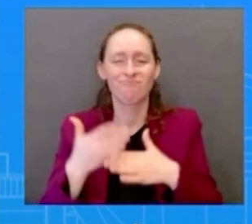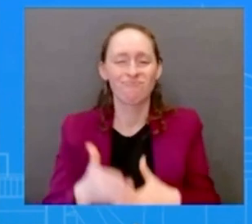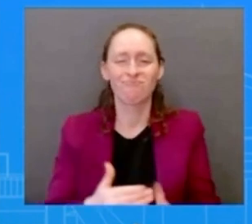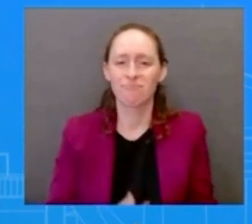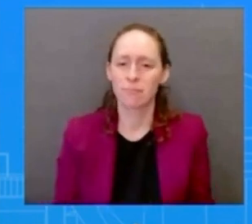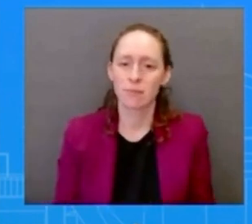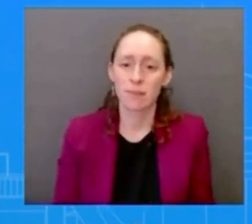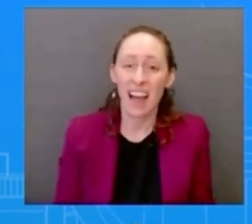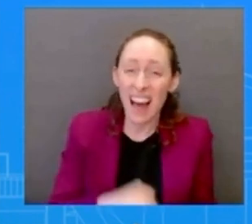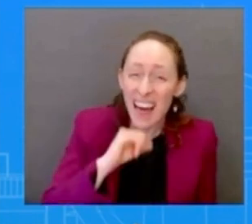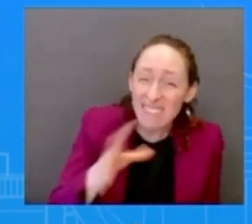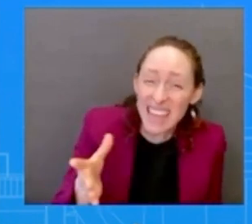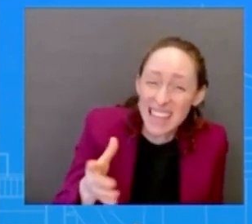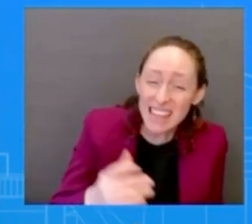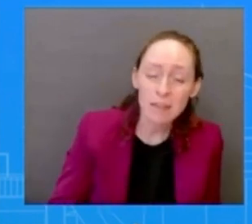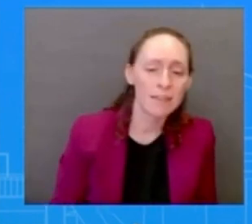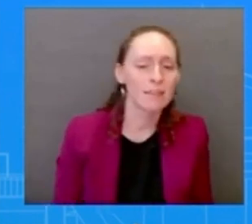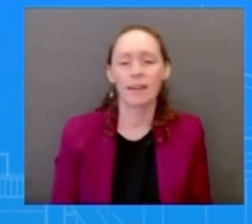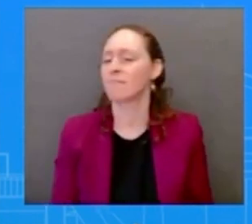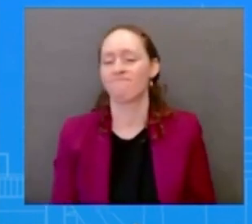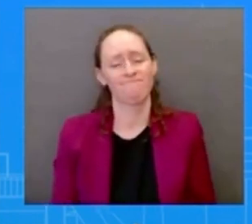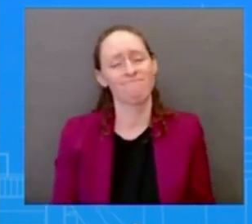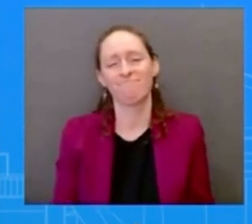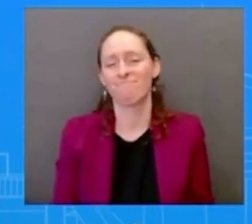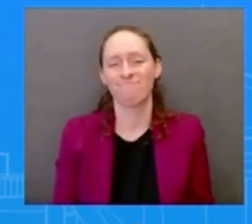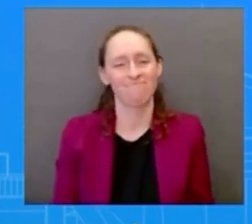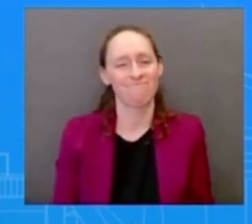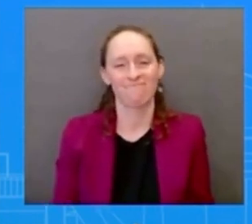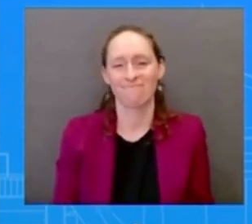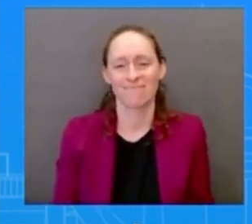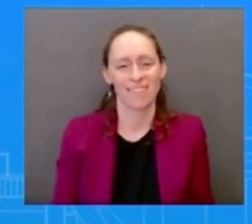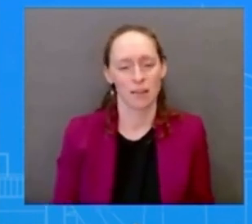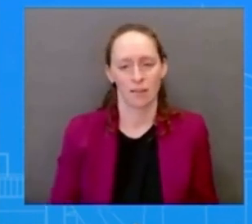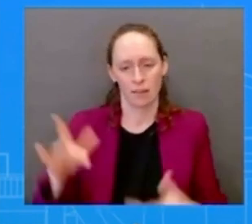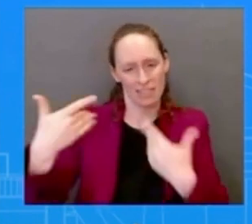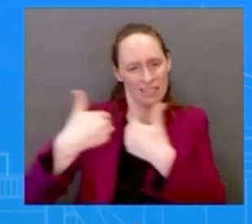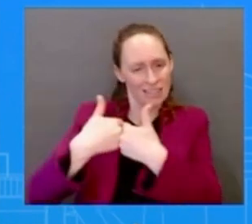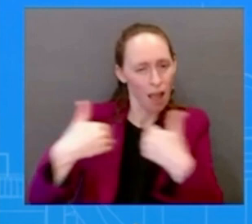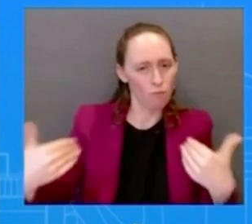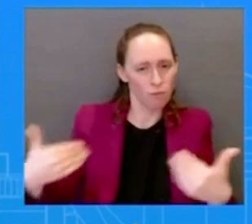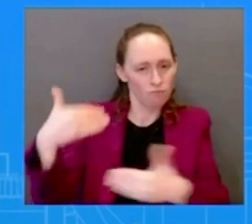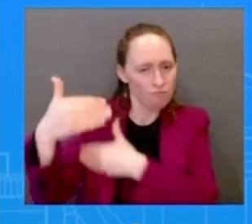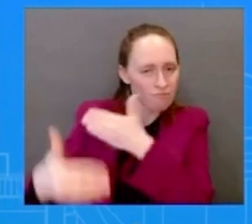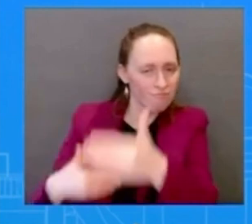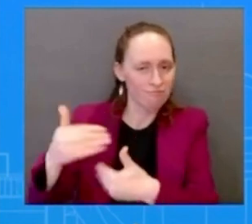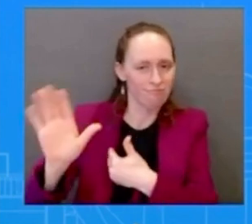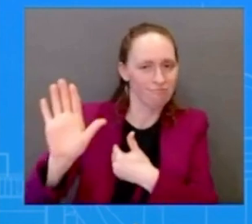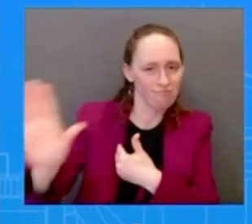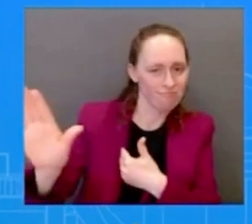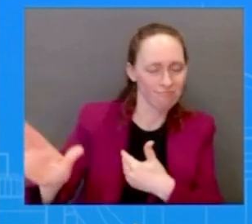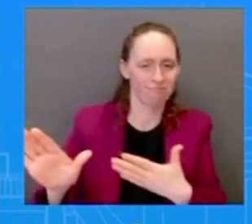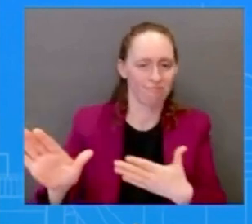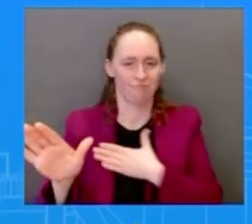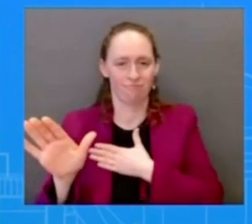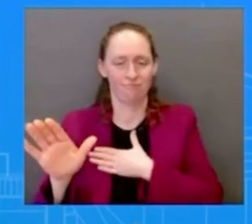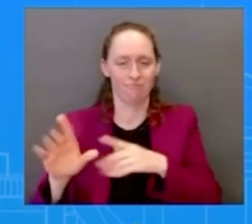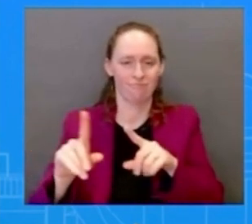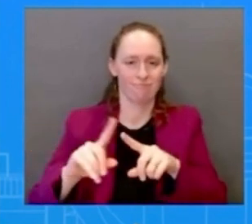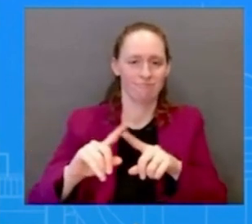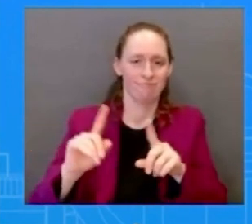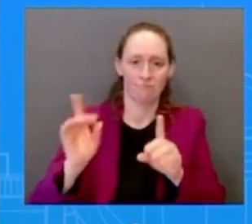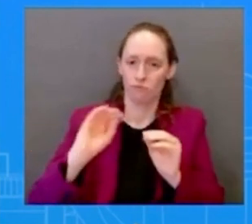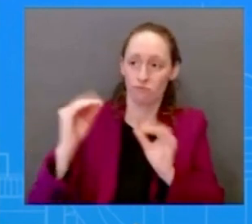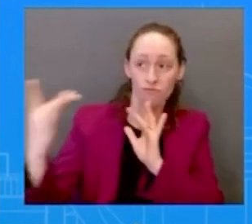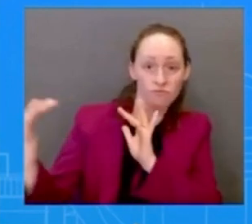uh uh on its own separately but certainly i don't have any uh conversation to read out just another one